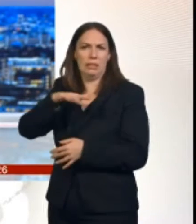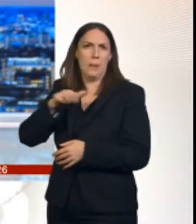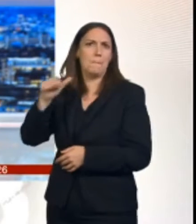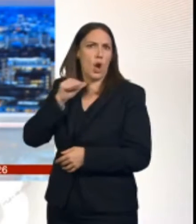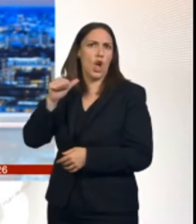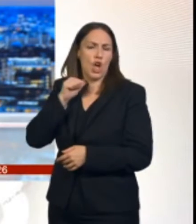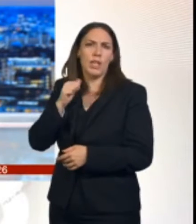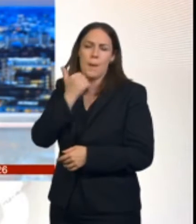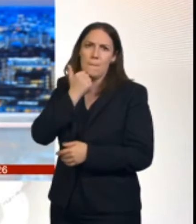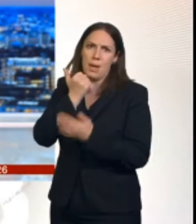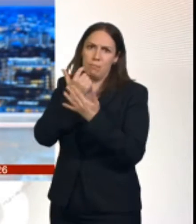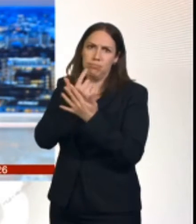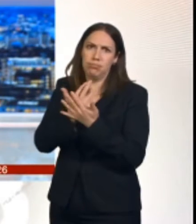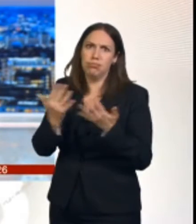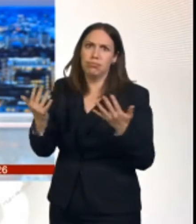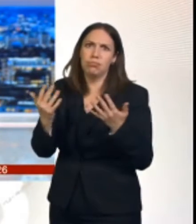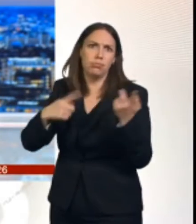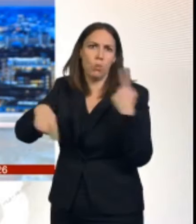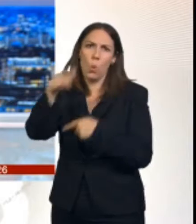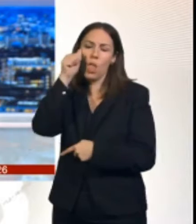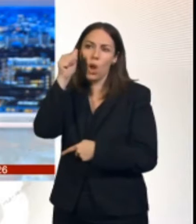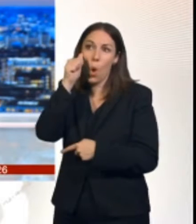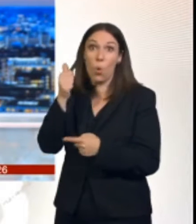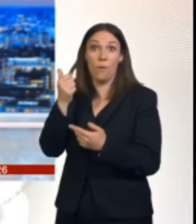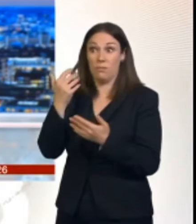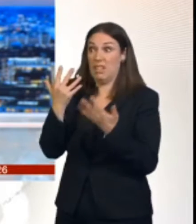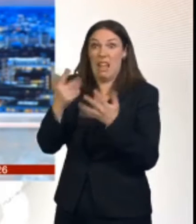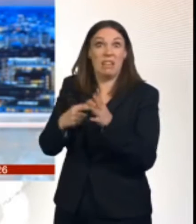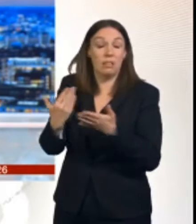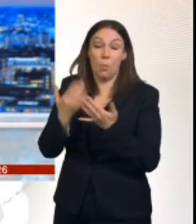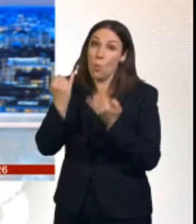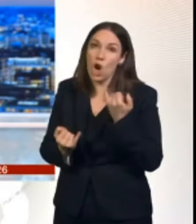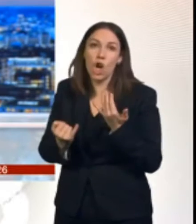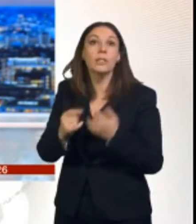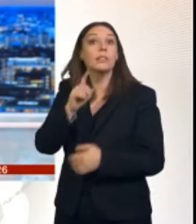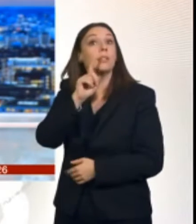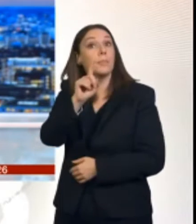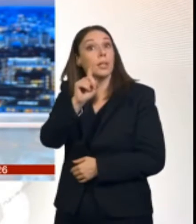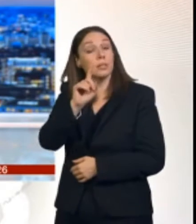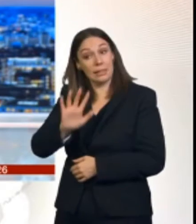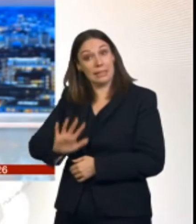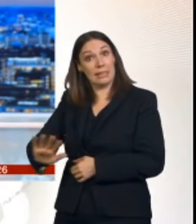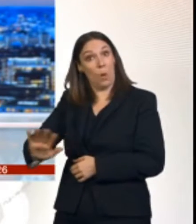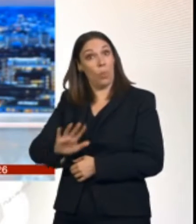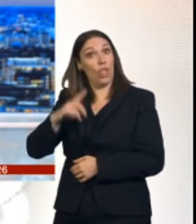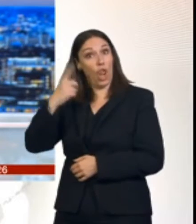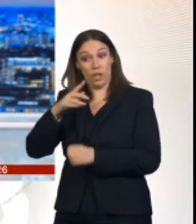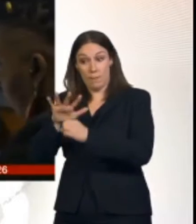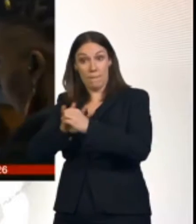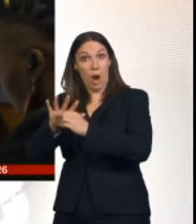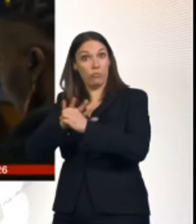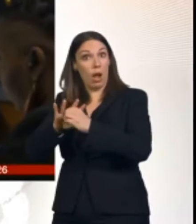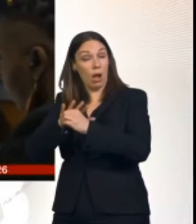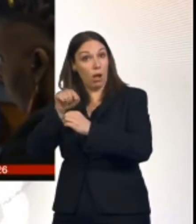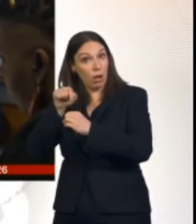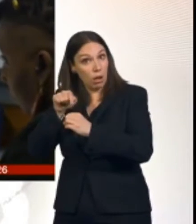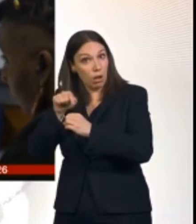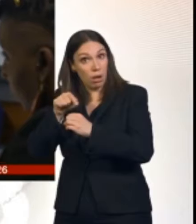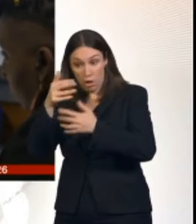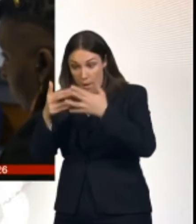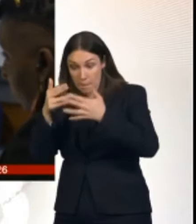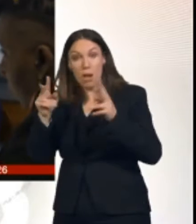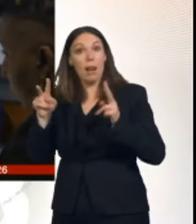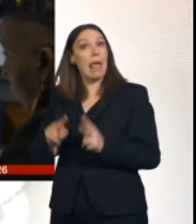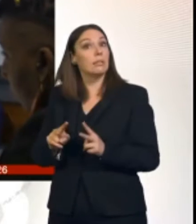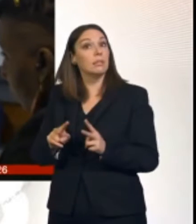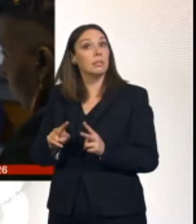close to a ten year high. But one South London borough has seen the number there fall significantly. Croydon had two